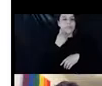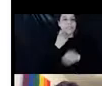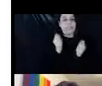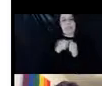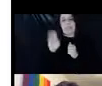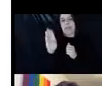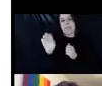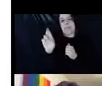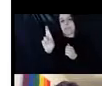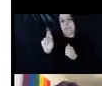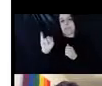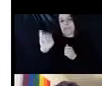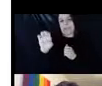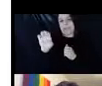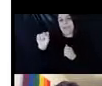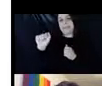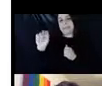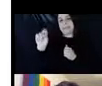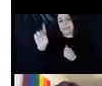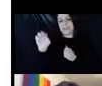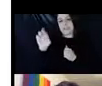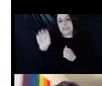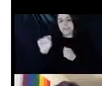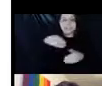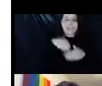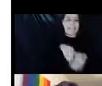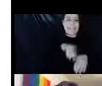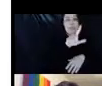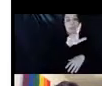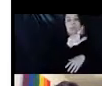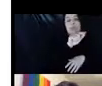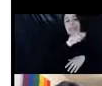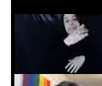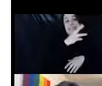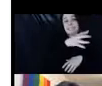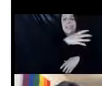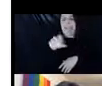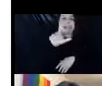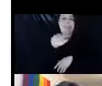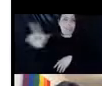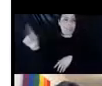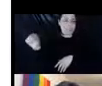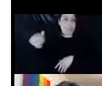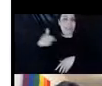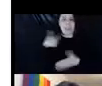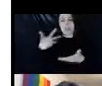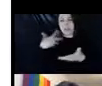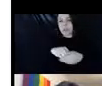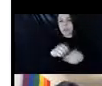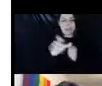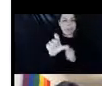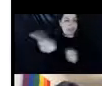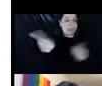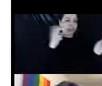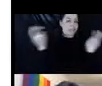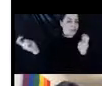campaign, which I worked, uh, in 2016 and 2020. Uh, you know, I've been involved with, uh, other, uh, issues,